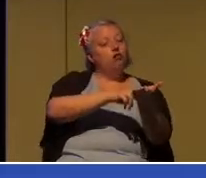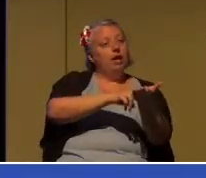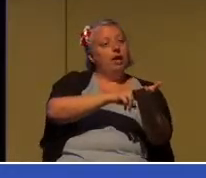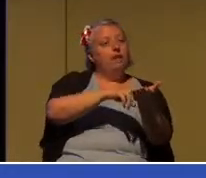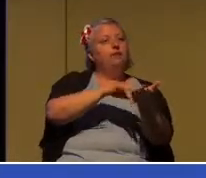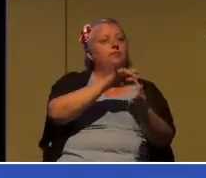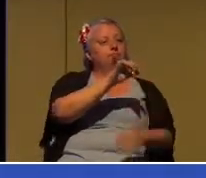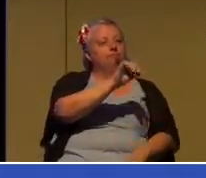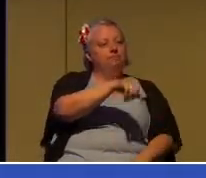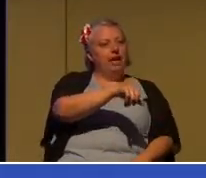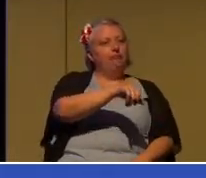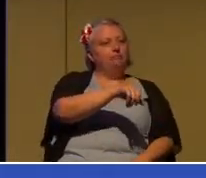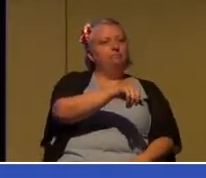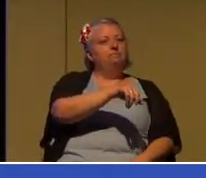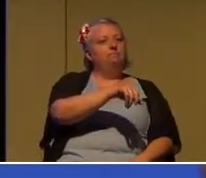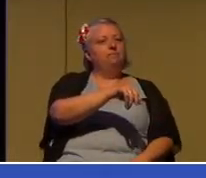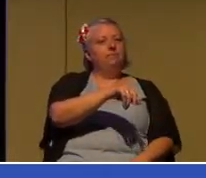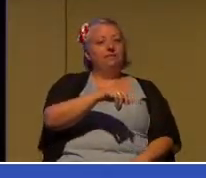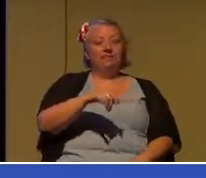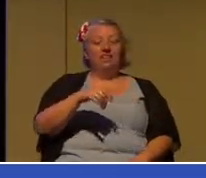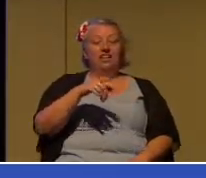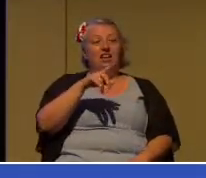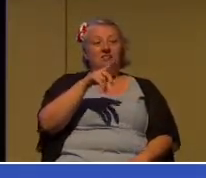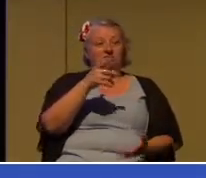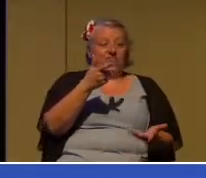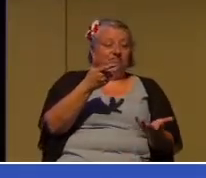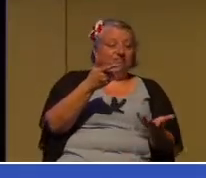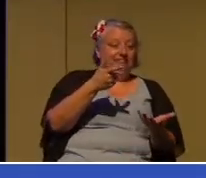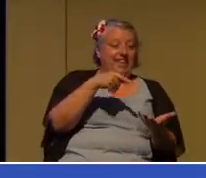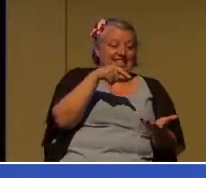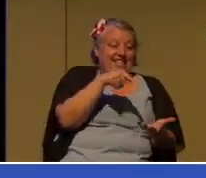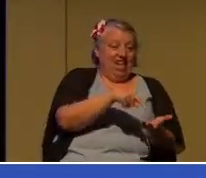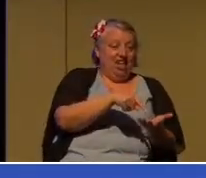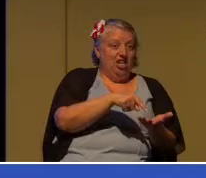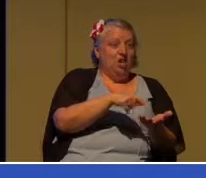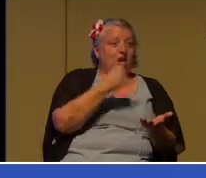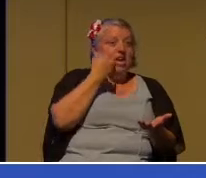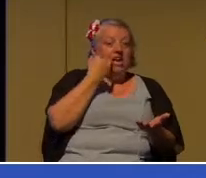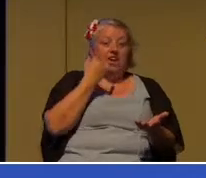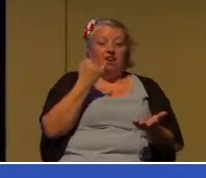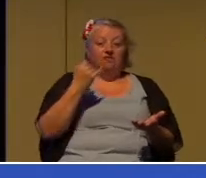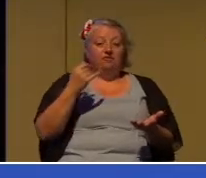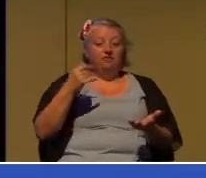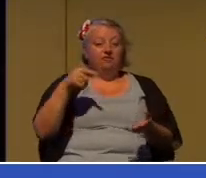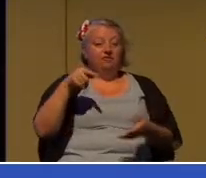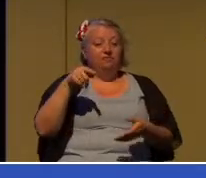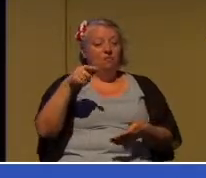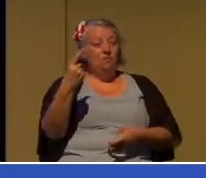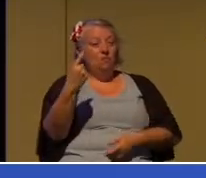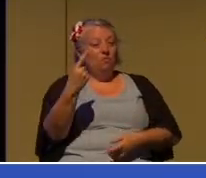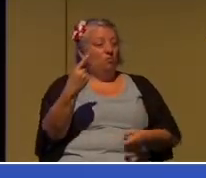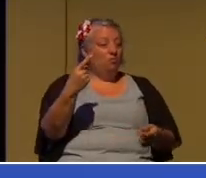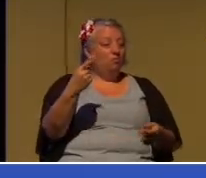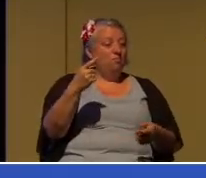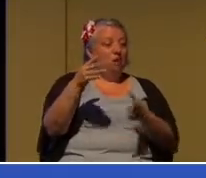And if one party or the other fails to fulfill the contract, then often the contract will be broken. It will